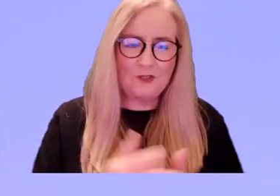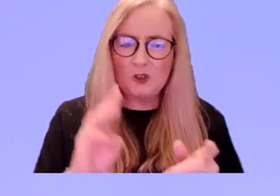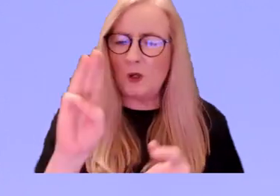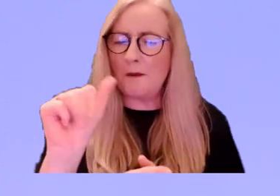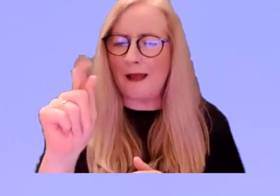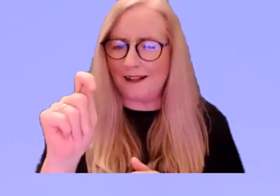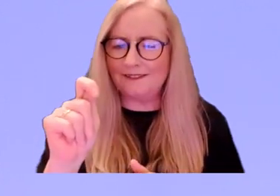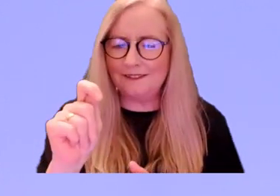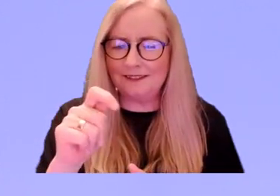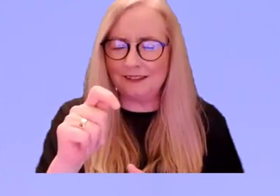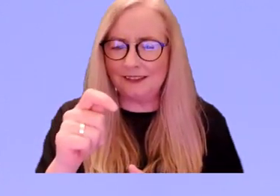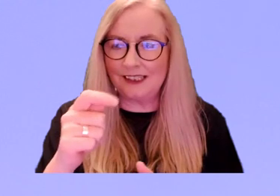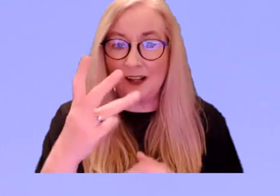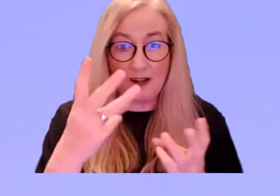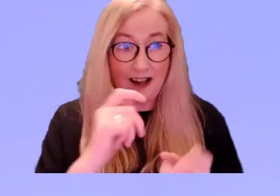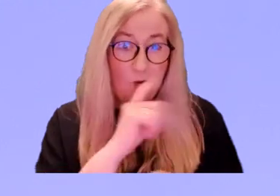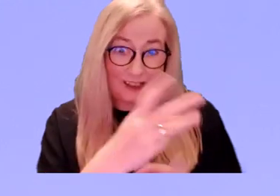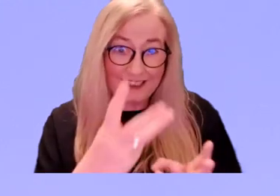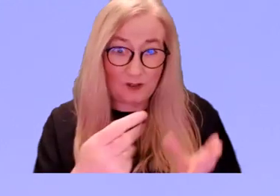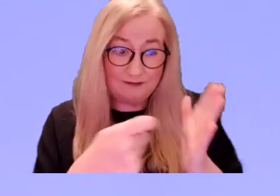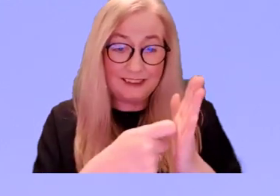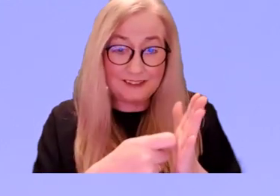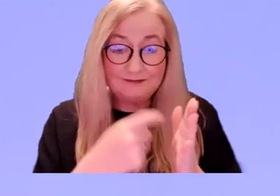And Pat said, I want to tell you something else.